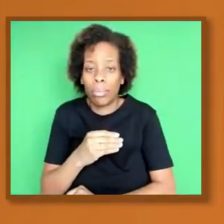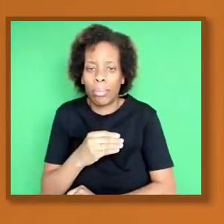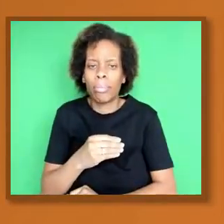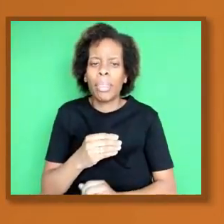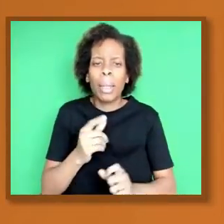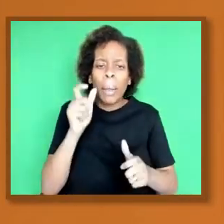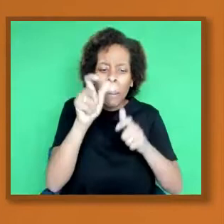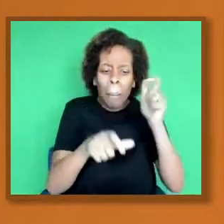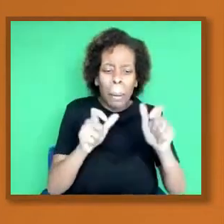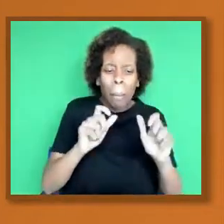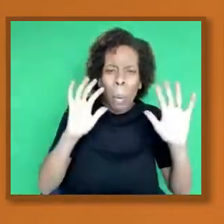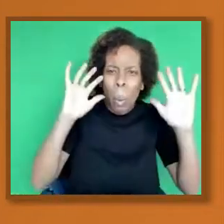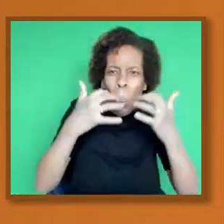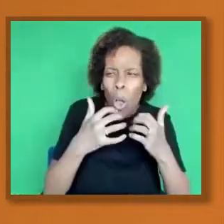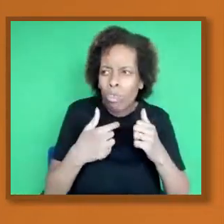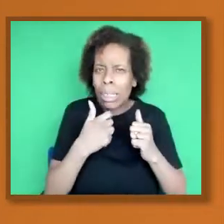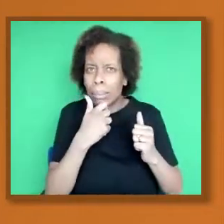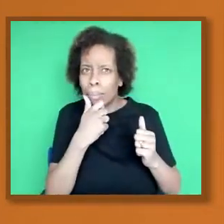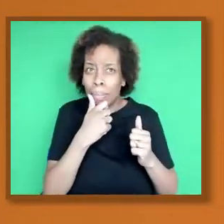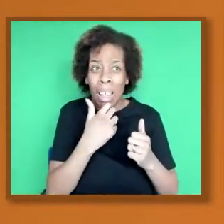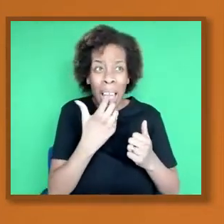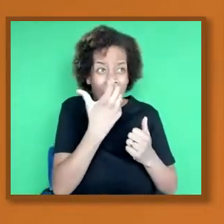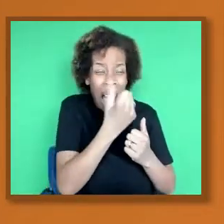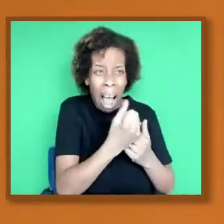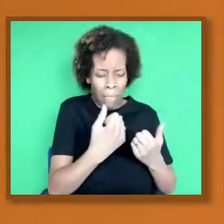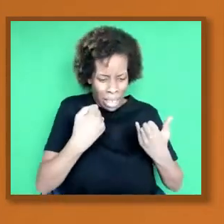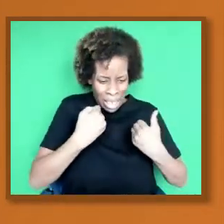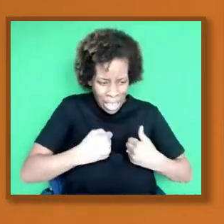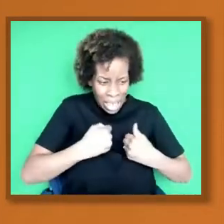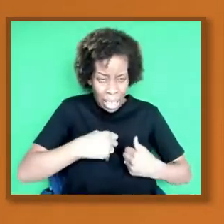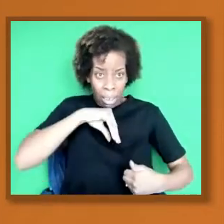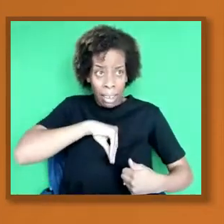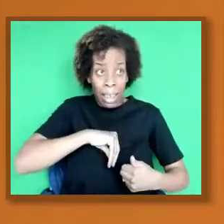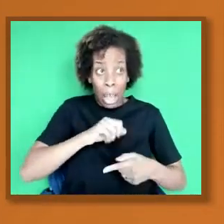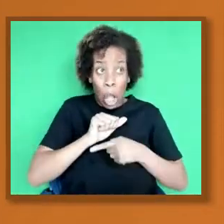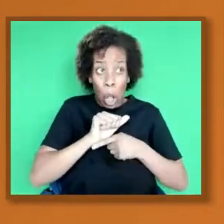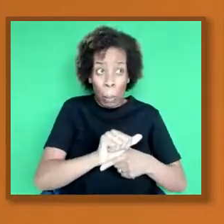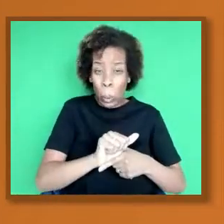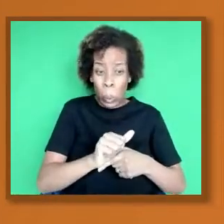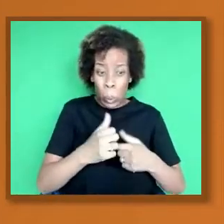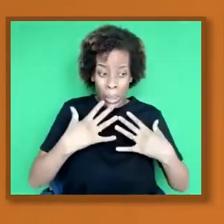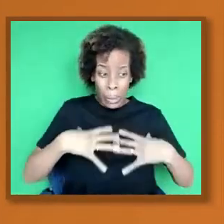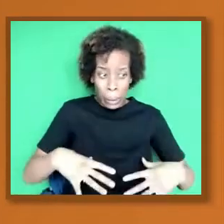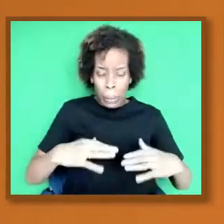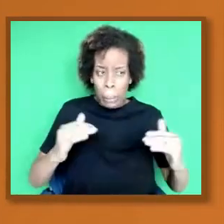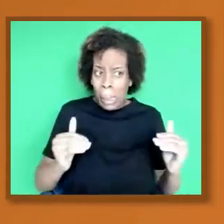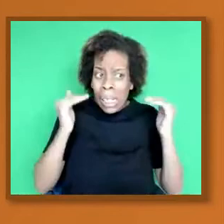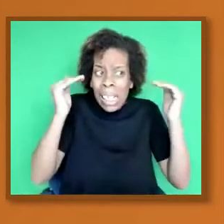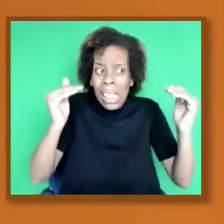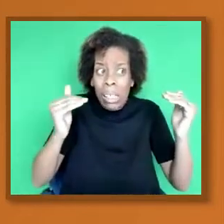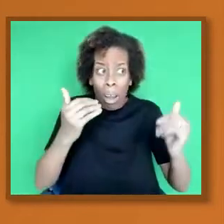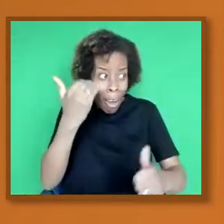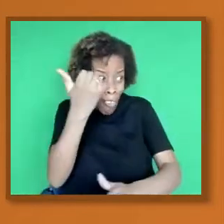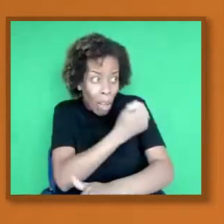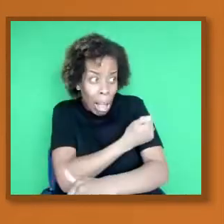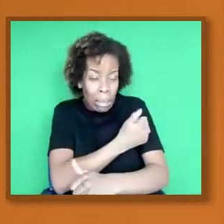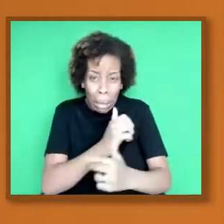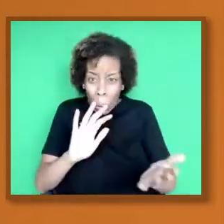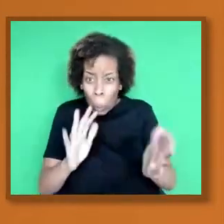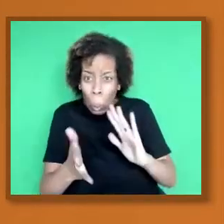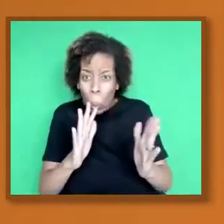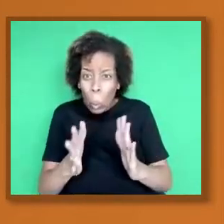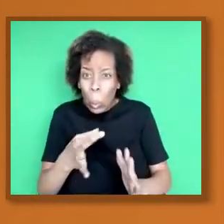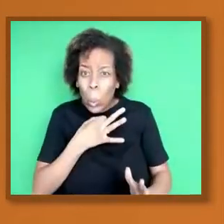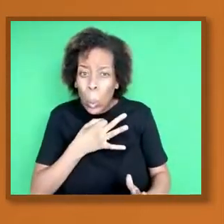that's why people were generating more safer vaccines. So in essence, a messenger RNA vaccine is probably one of the most